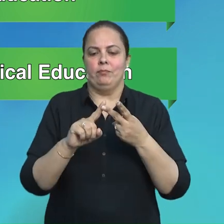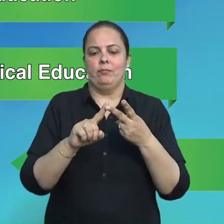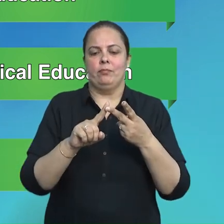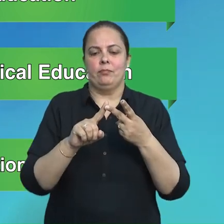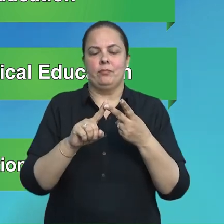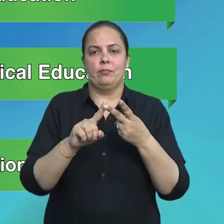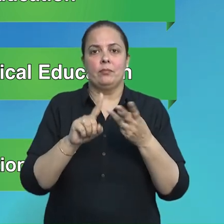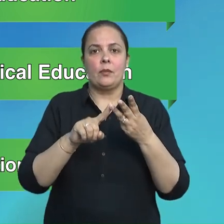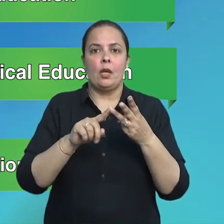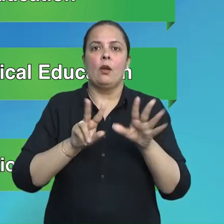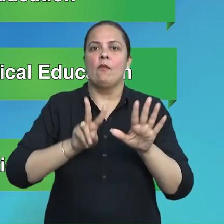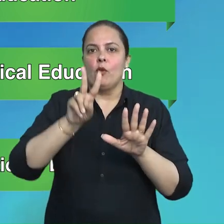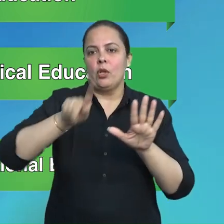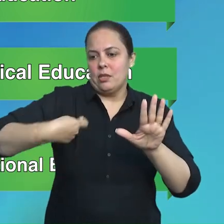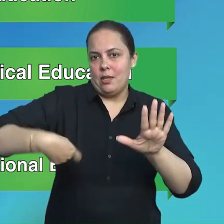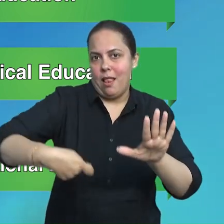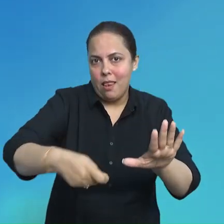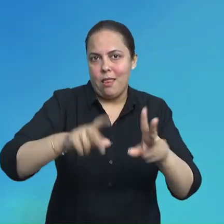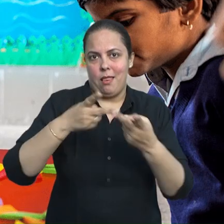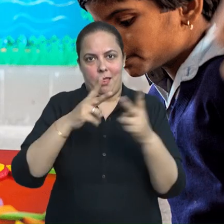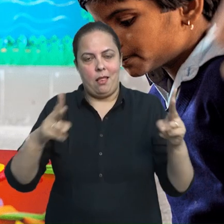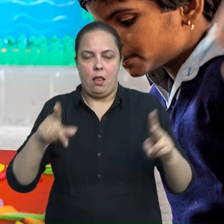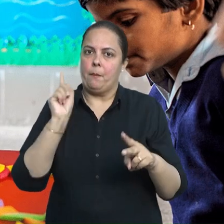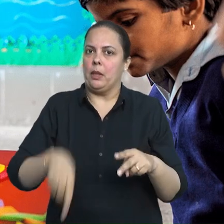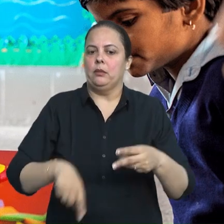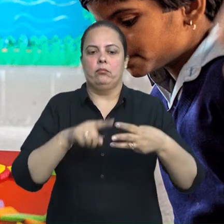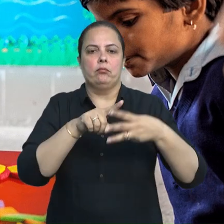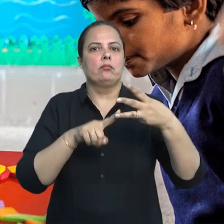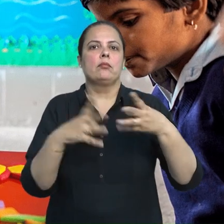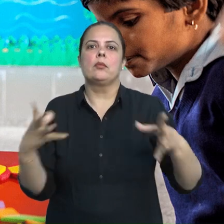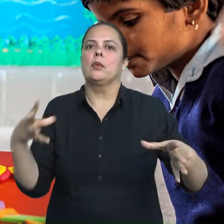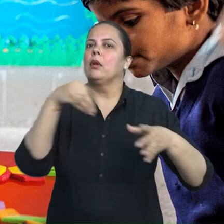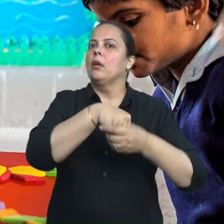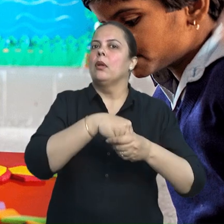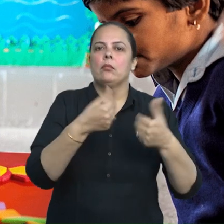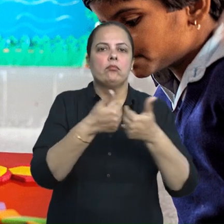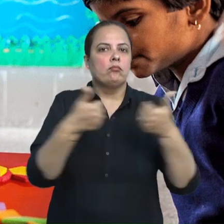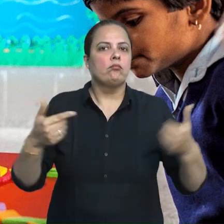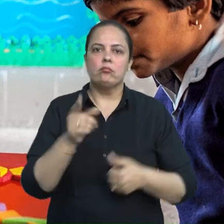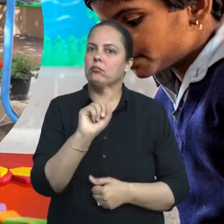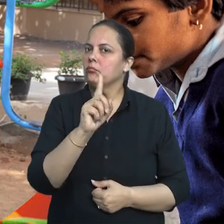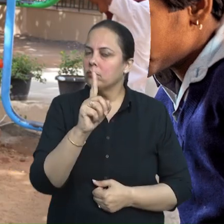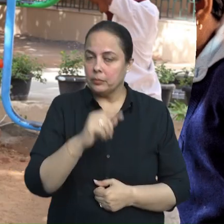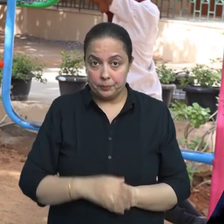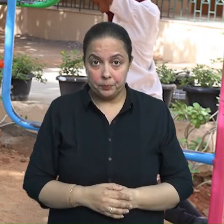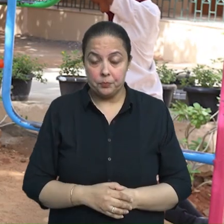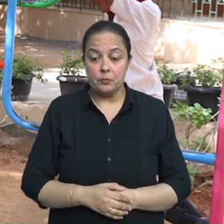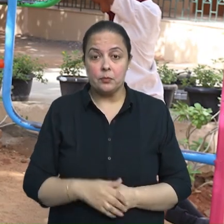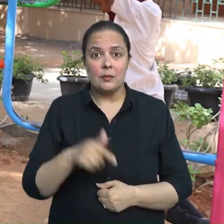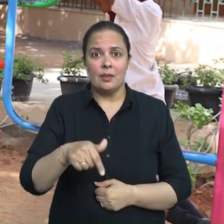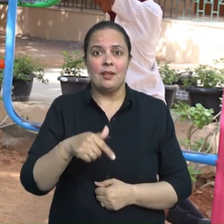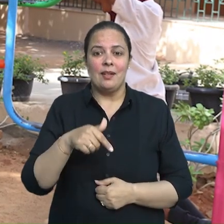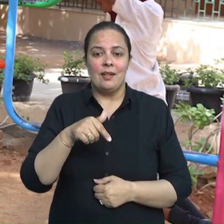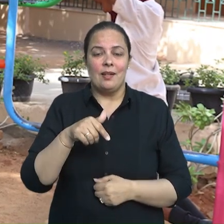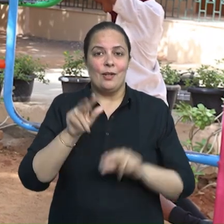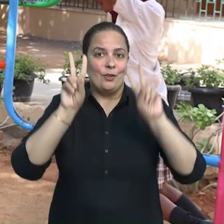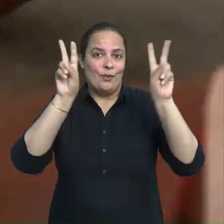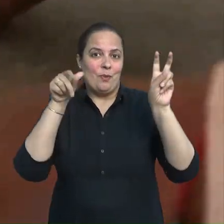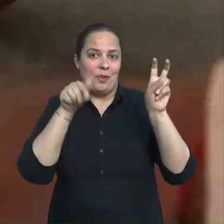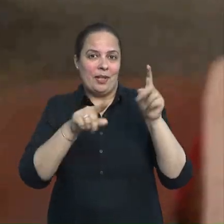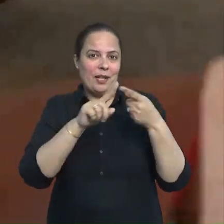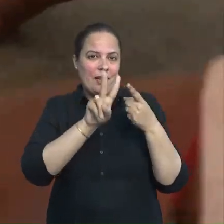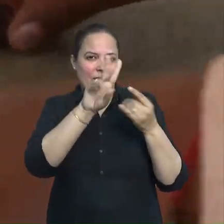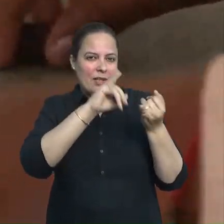vocational education. Being an interdisciplinary area, the world around us has